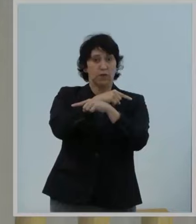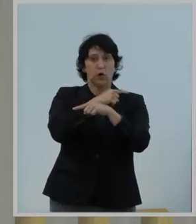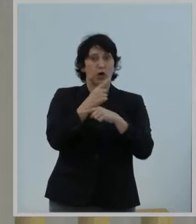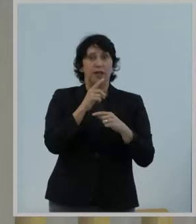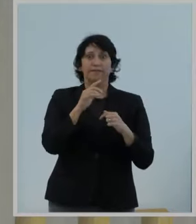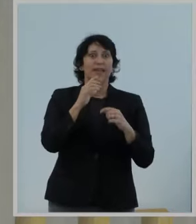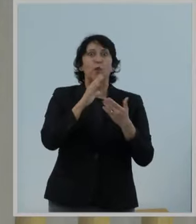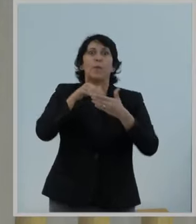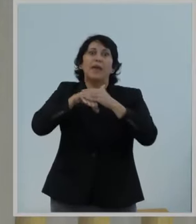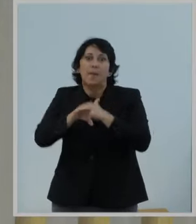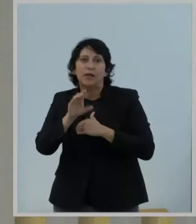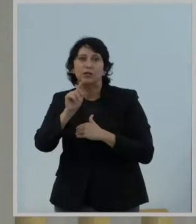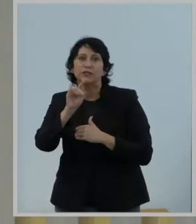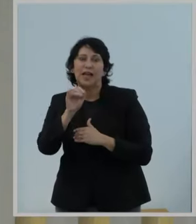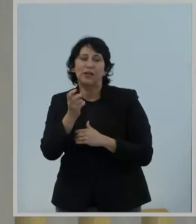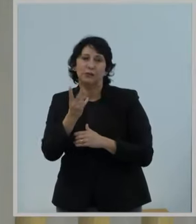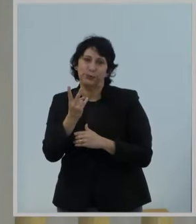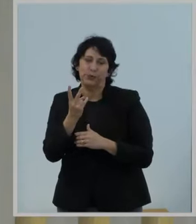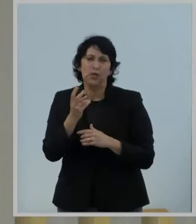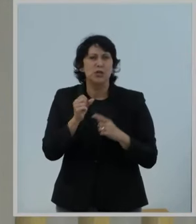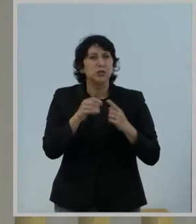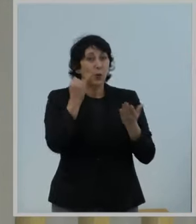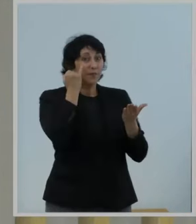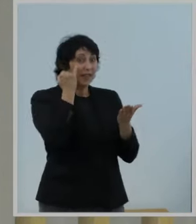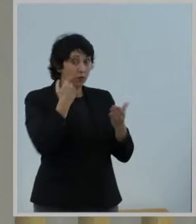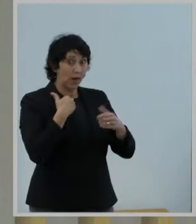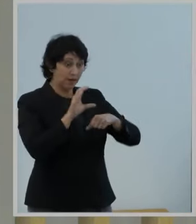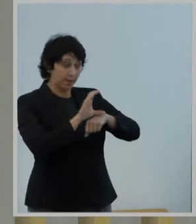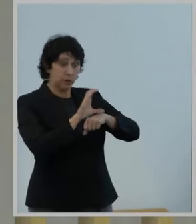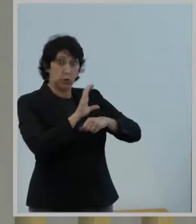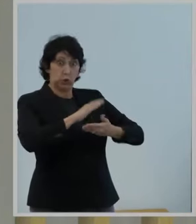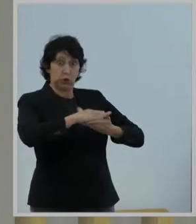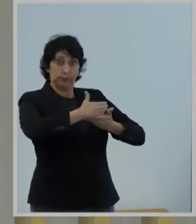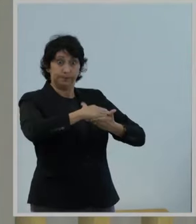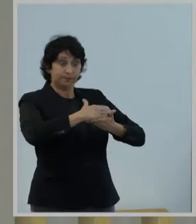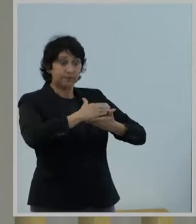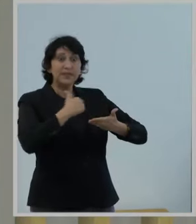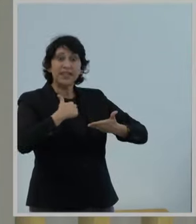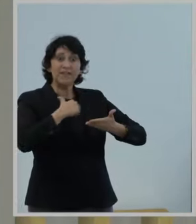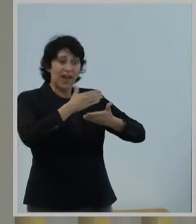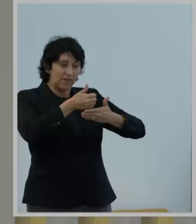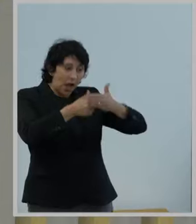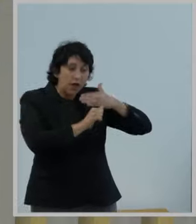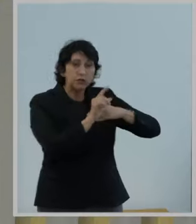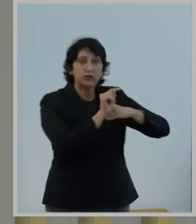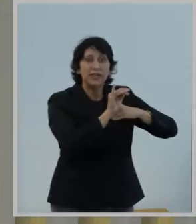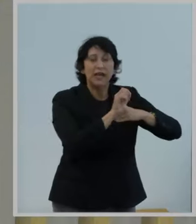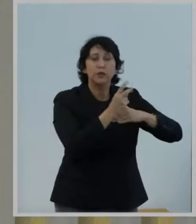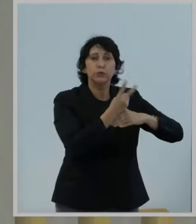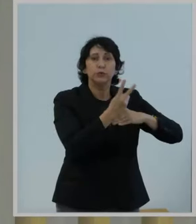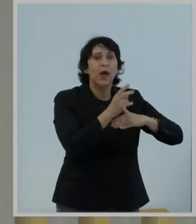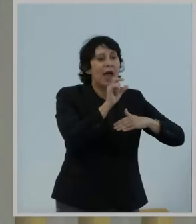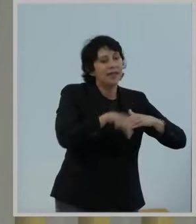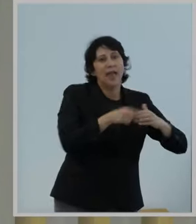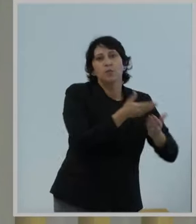come under Title II. Think of it this way. If having a computer put you under Title II, we'd never have put computers in factories.